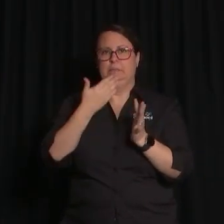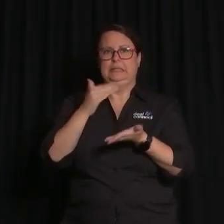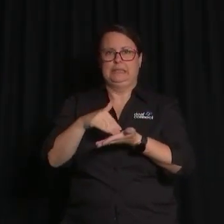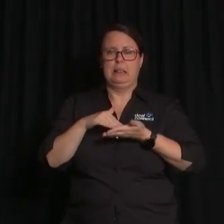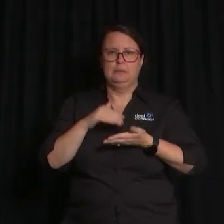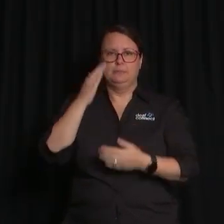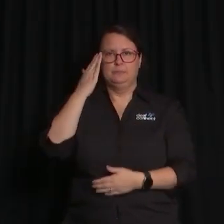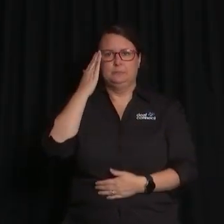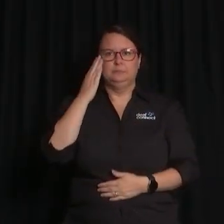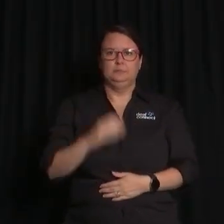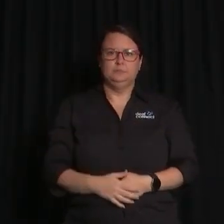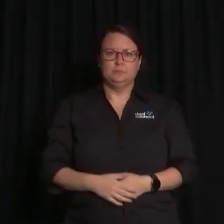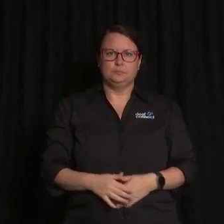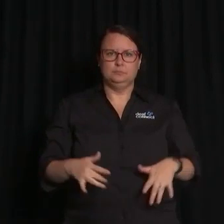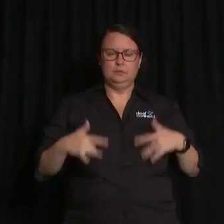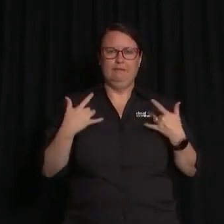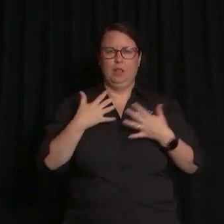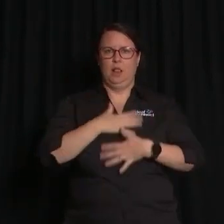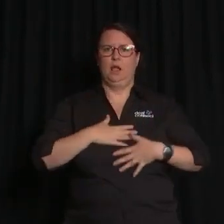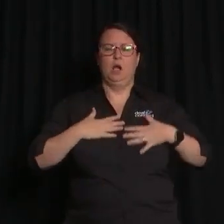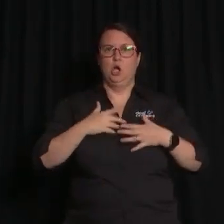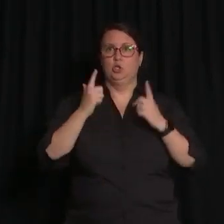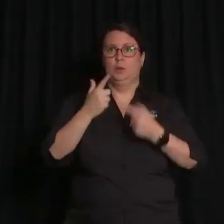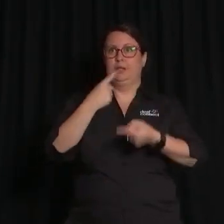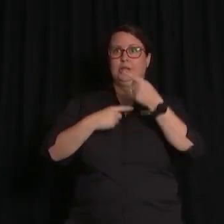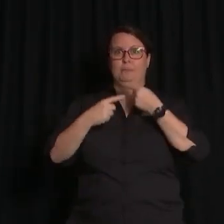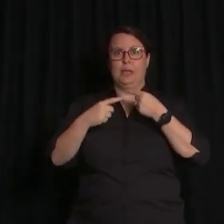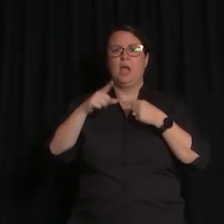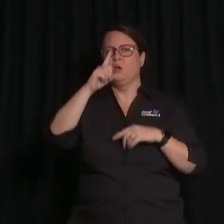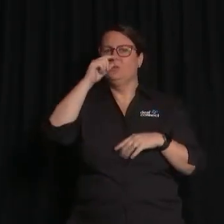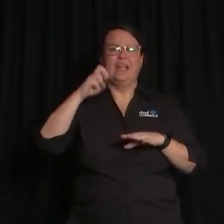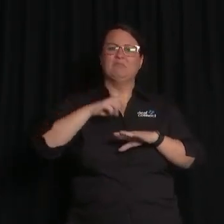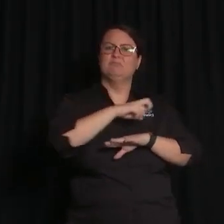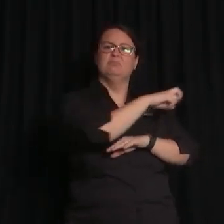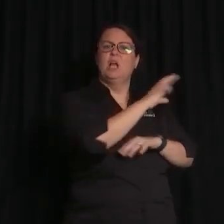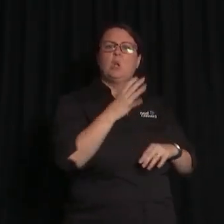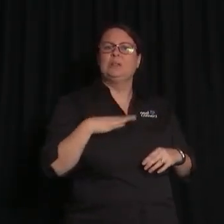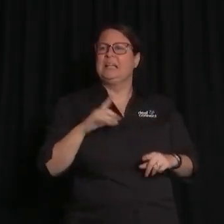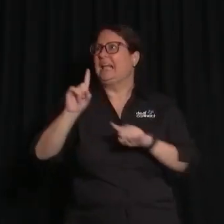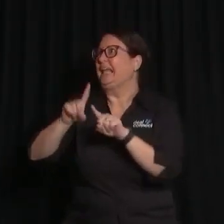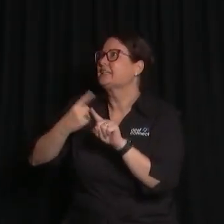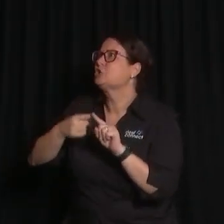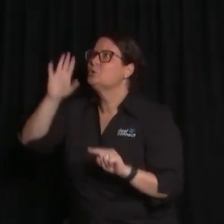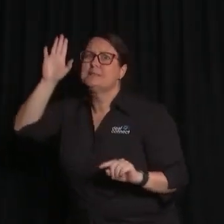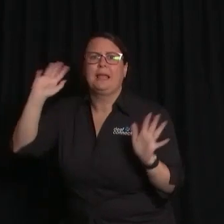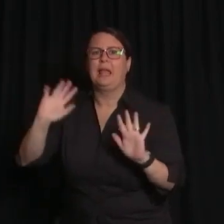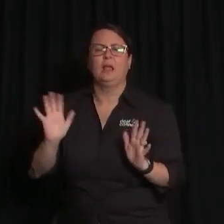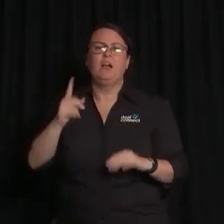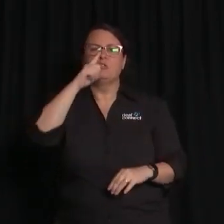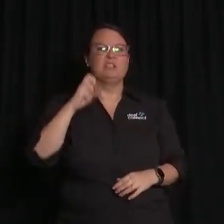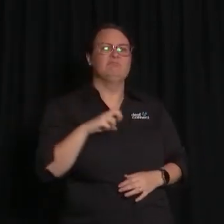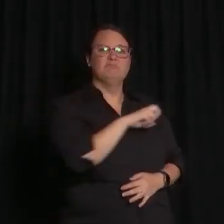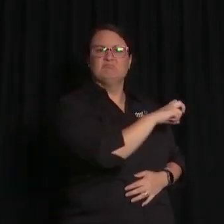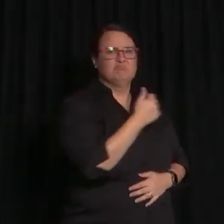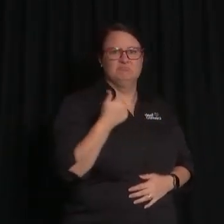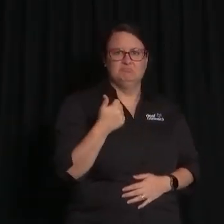ever feel unwell or overwhelmed in a session, please know you can leave without judgment or explanation. That's perfectly okay. And if you need